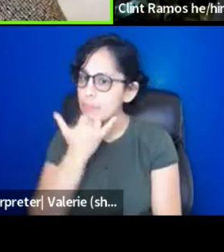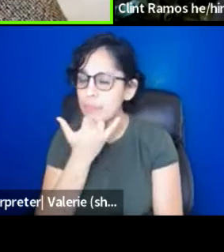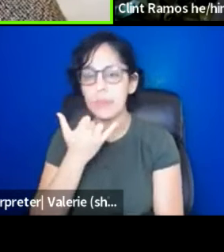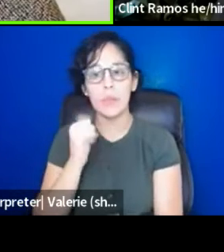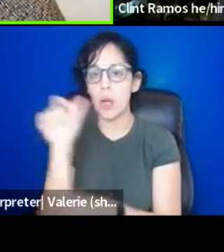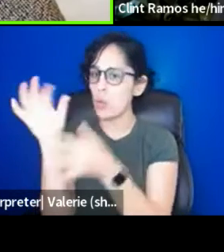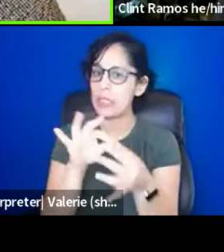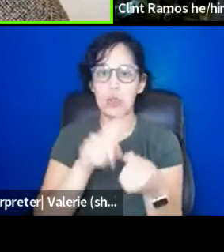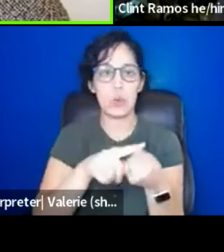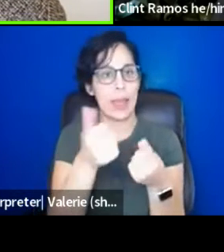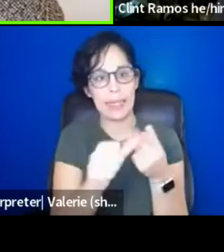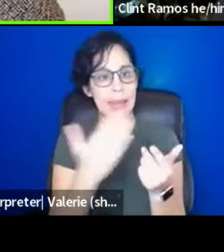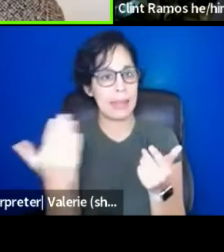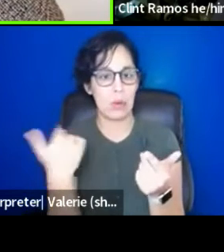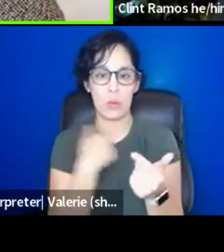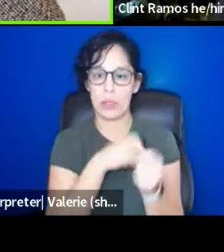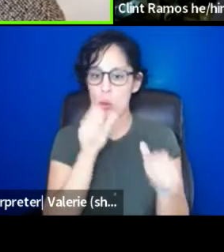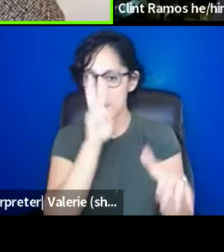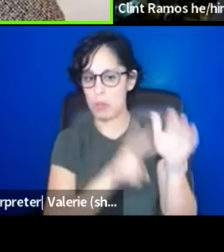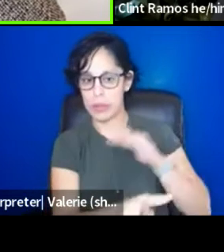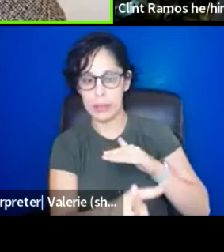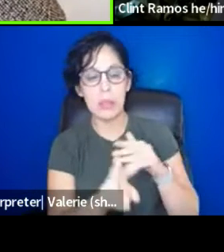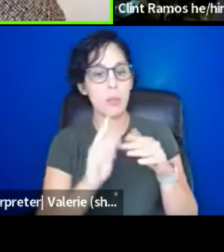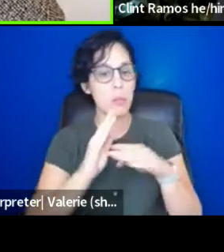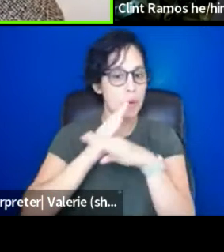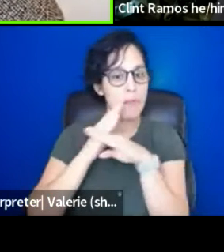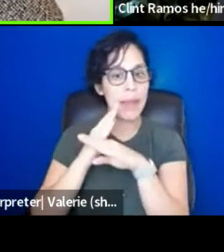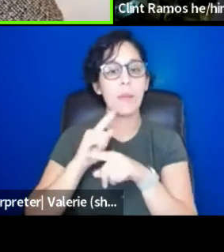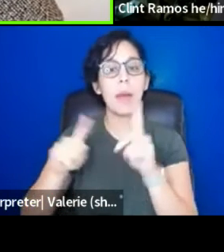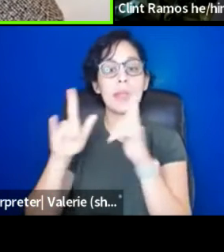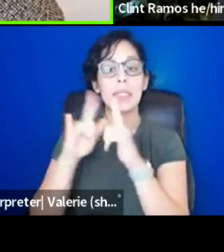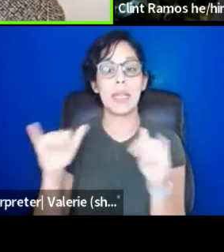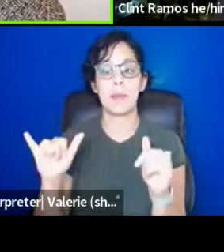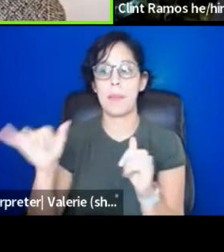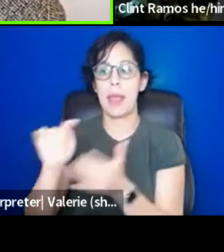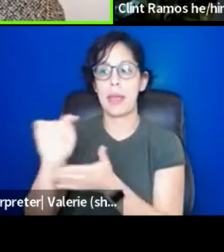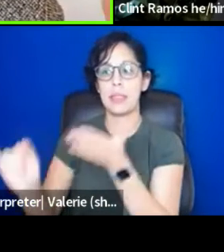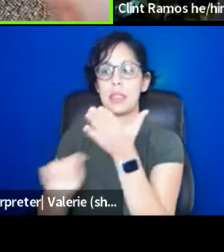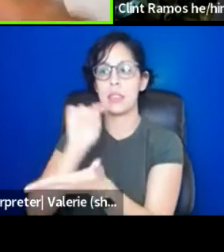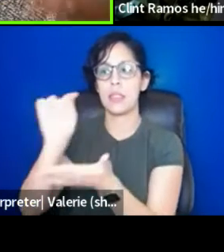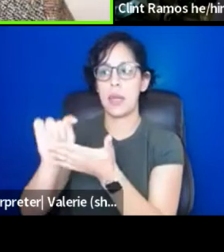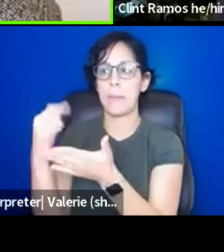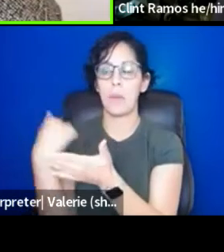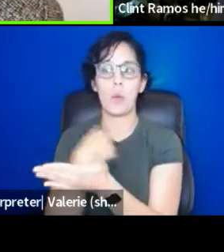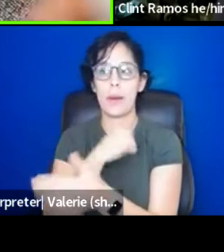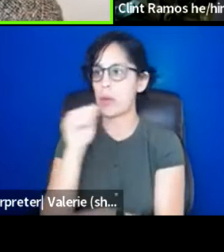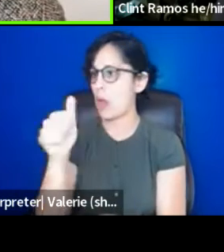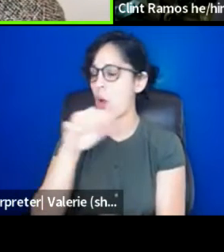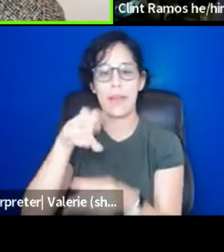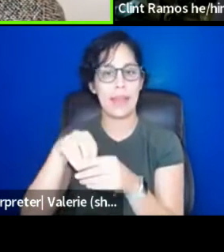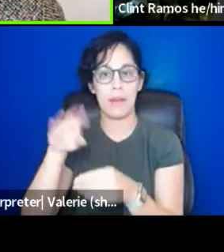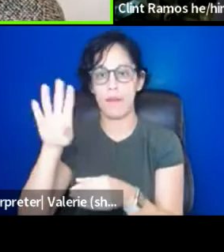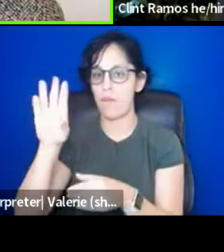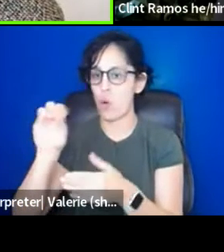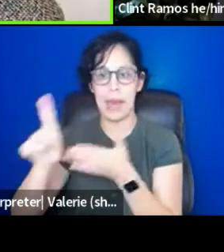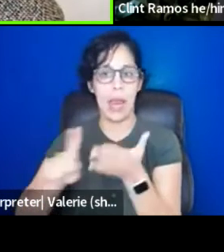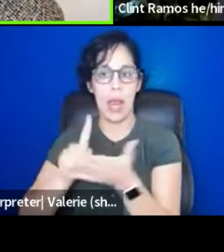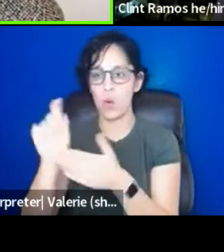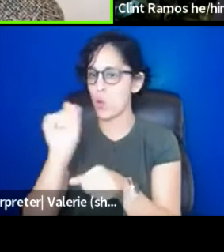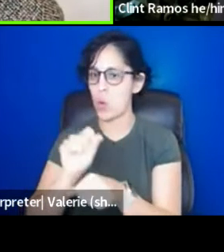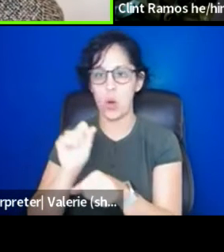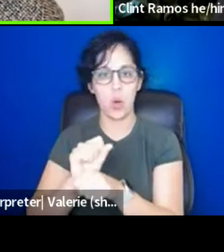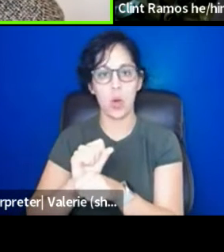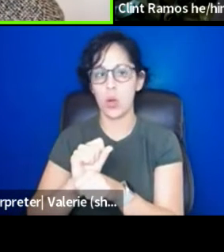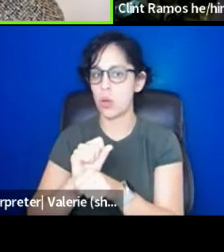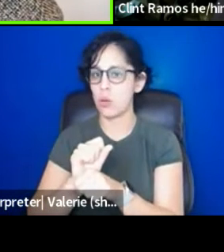anything that we could prevent. And also it was at a time where we were not within a 40 hour work week and